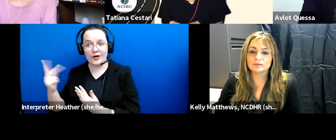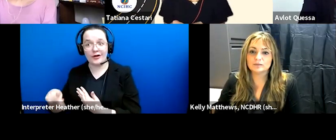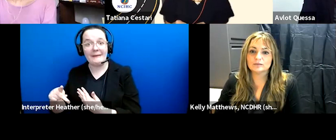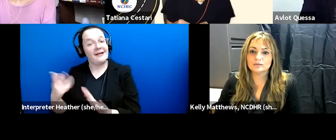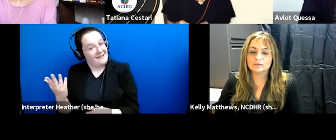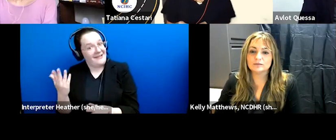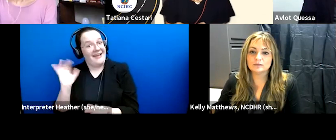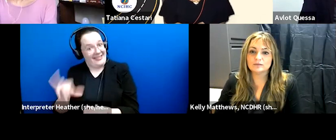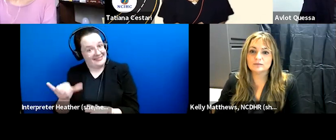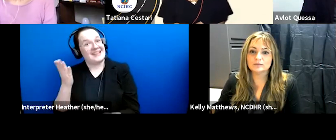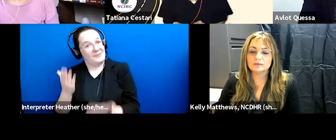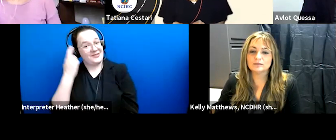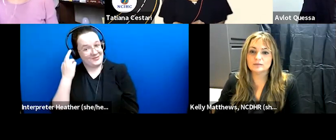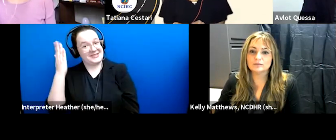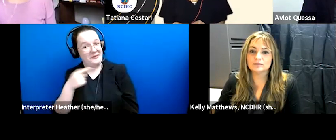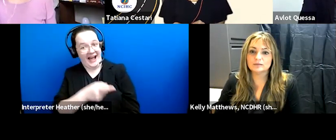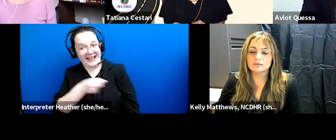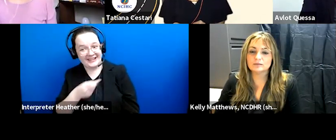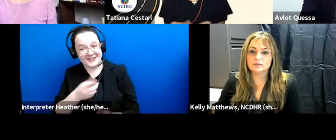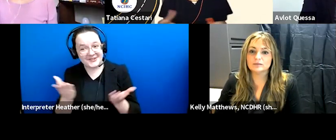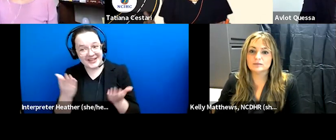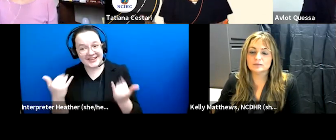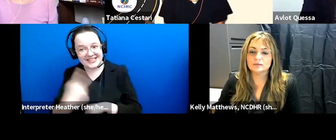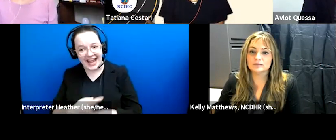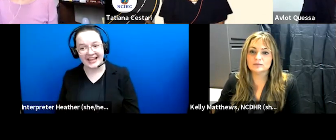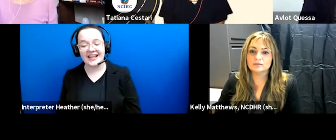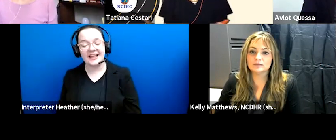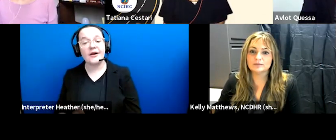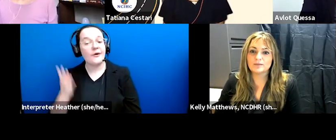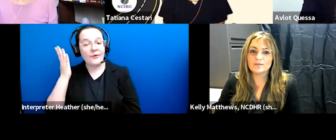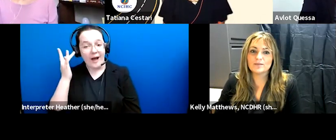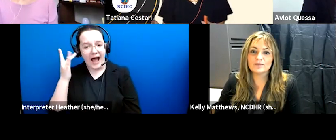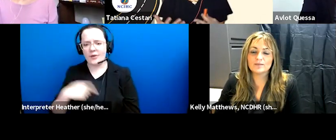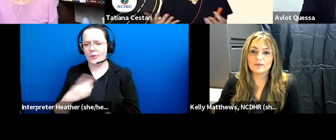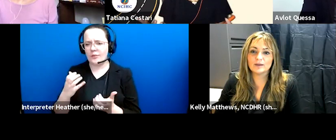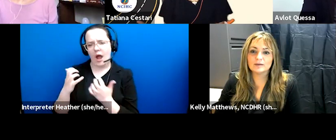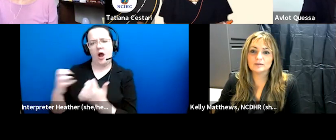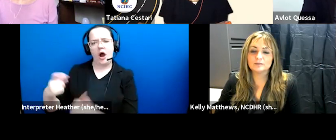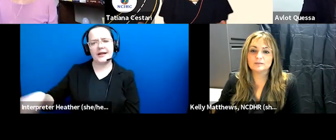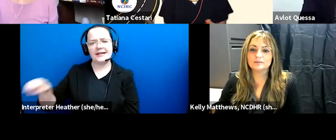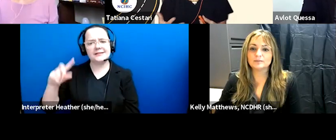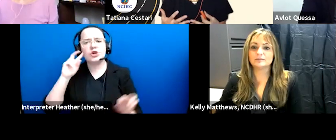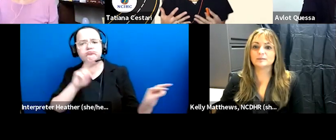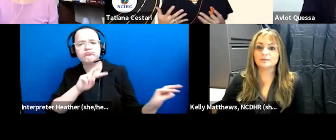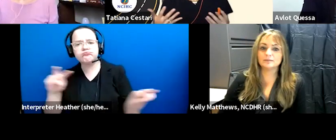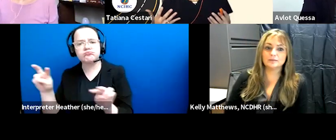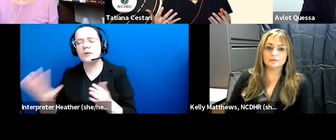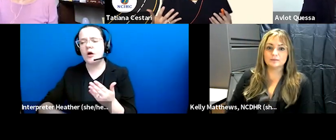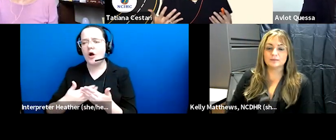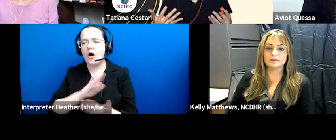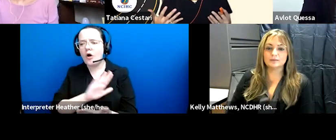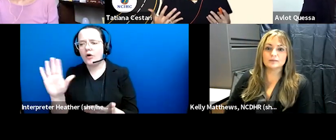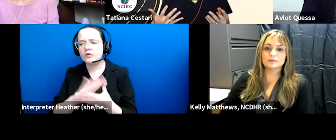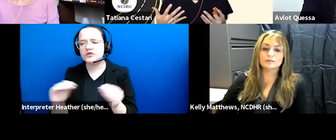you're here today and um because we want our audience to listen to all these stories all these different